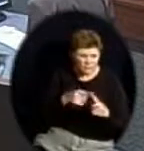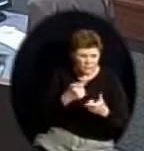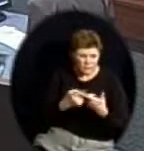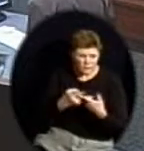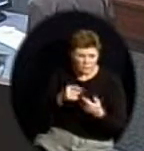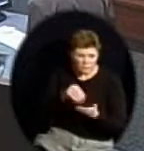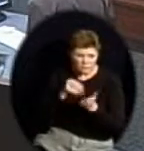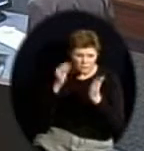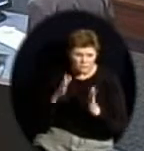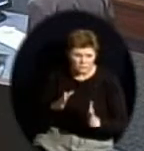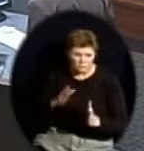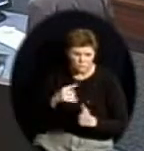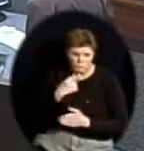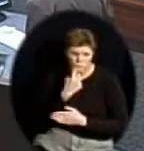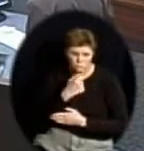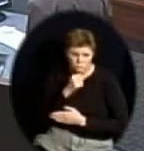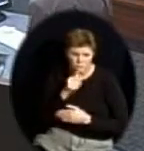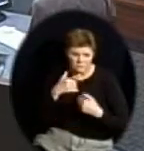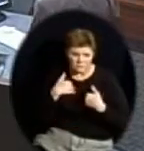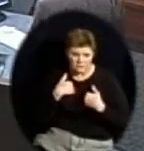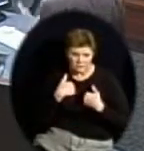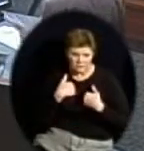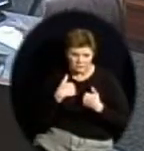a subgroup, their score counts once. Yes.